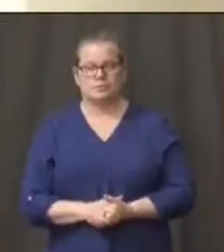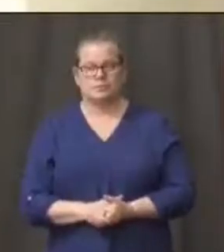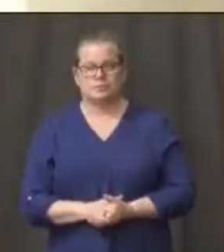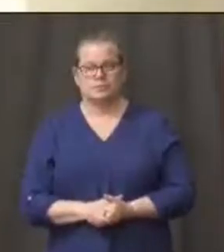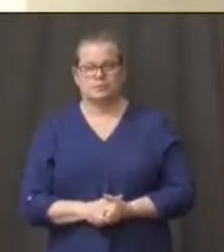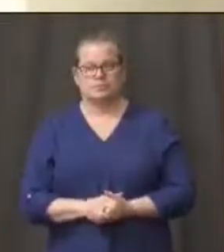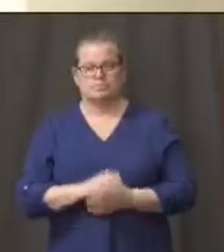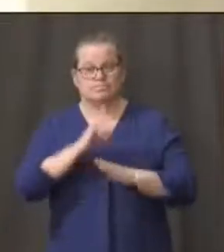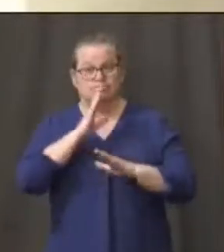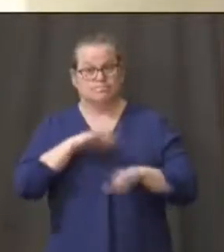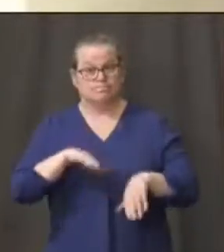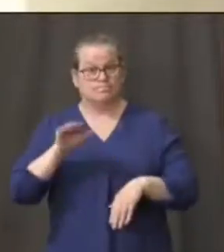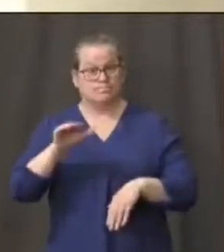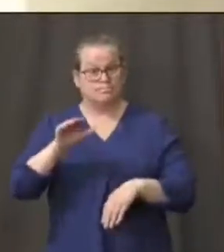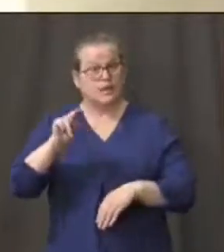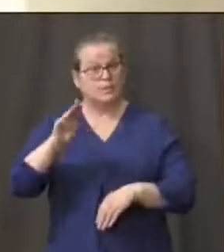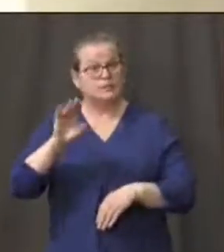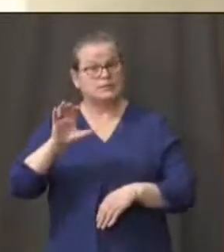NBC, Connecticut.